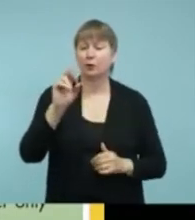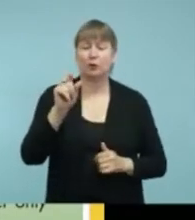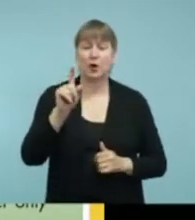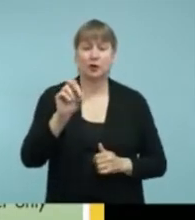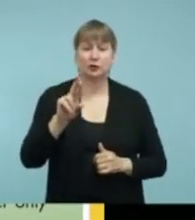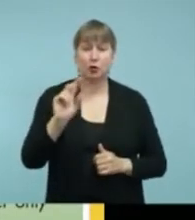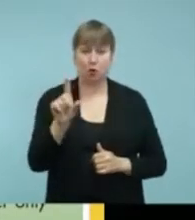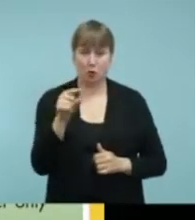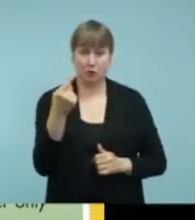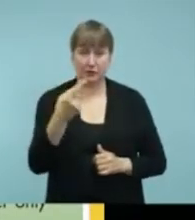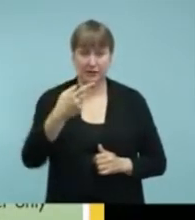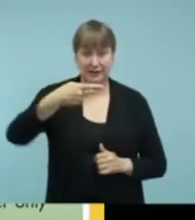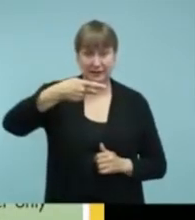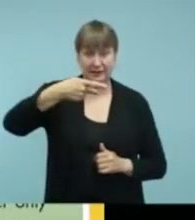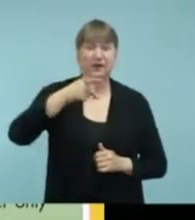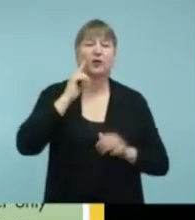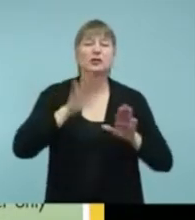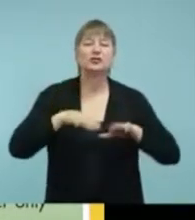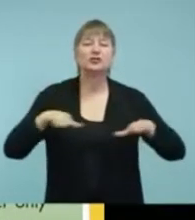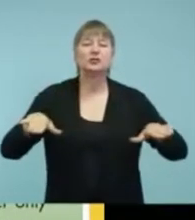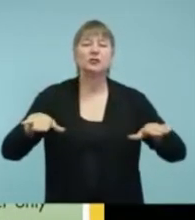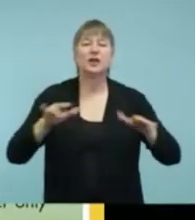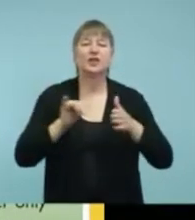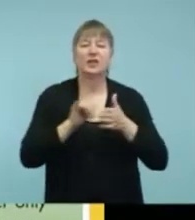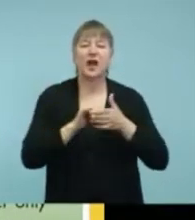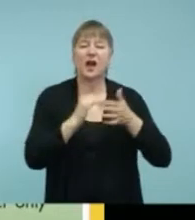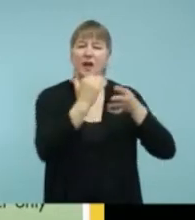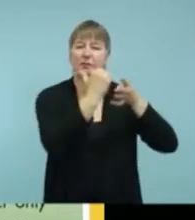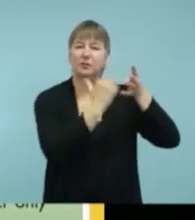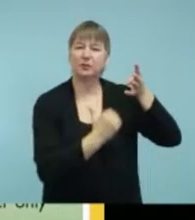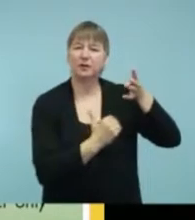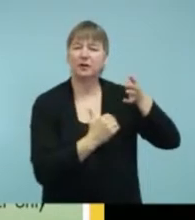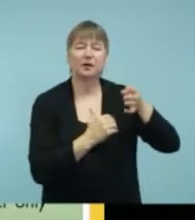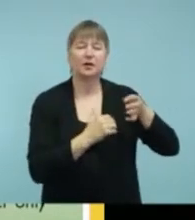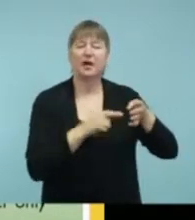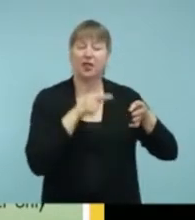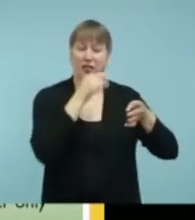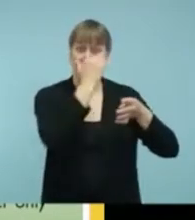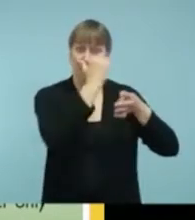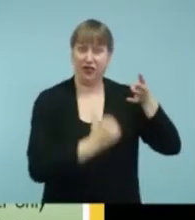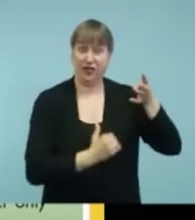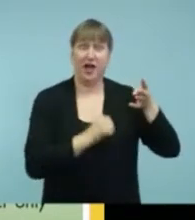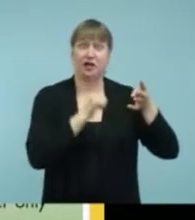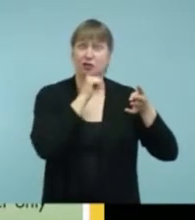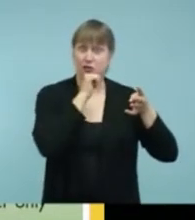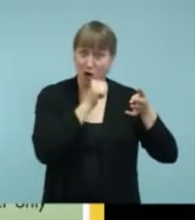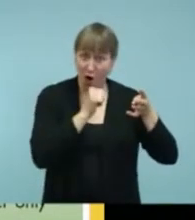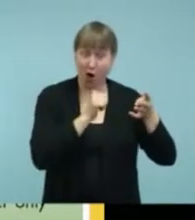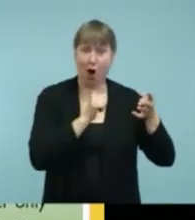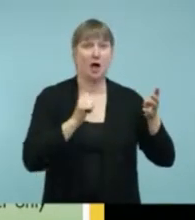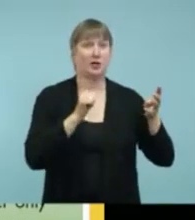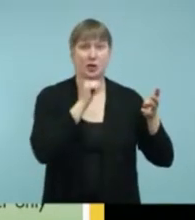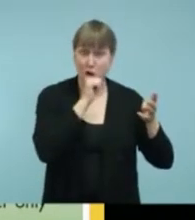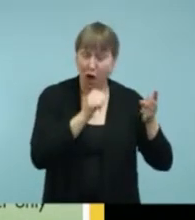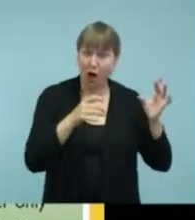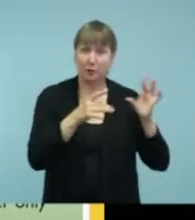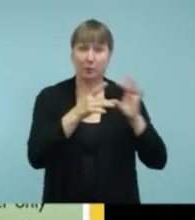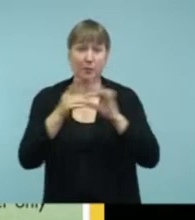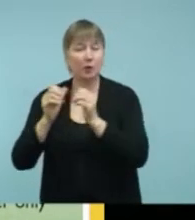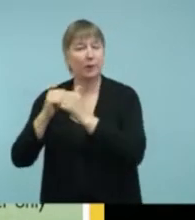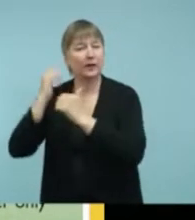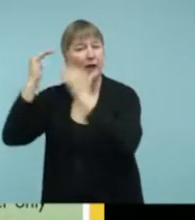products, those are not compatible with the Roger-only adult products.